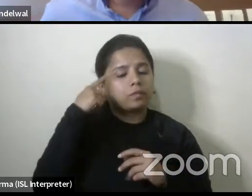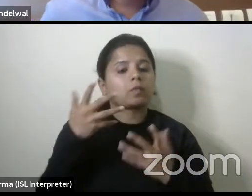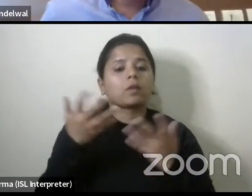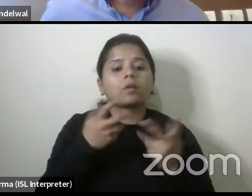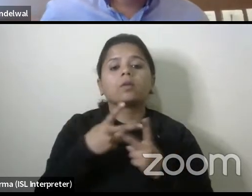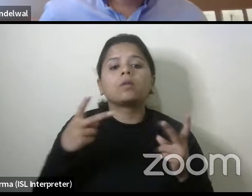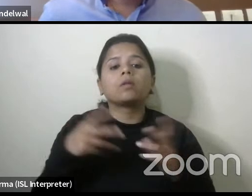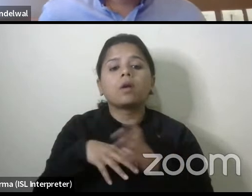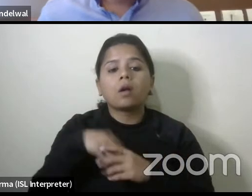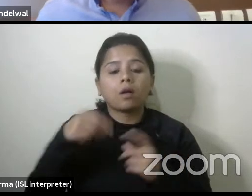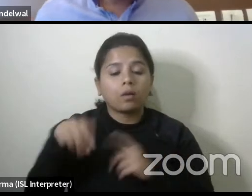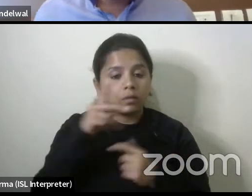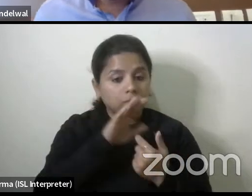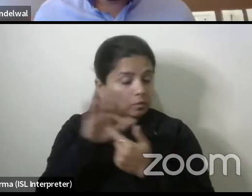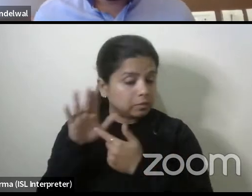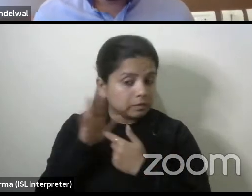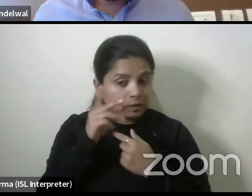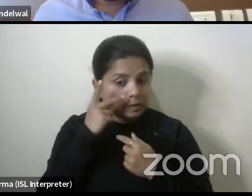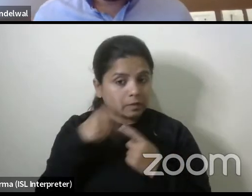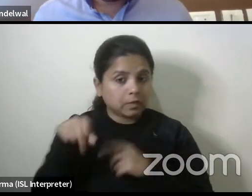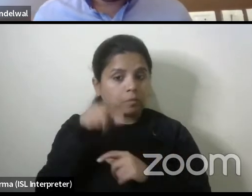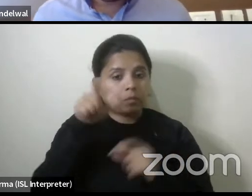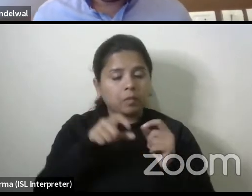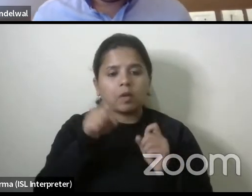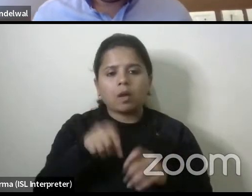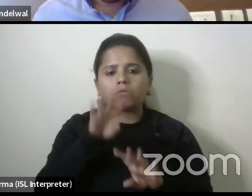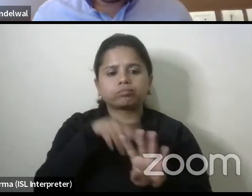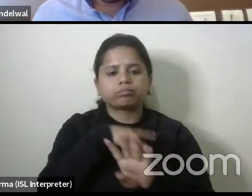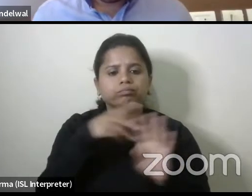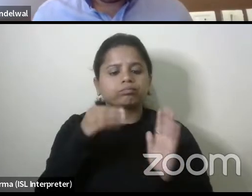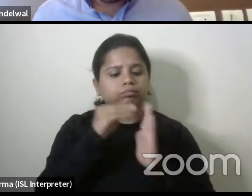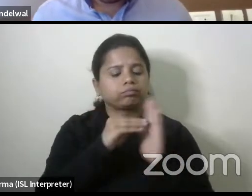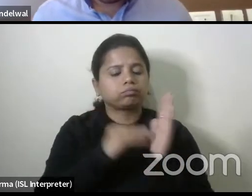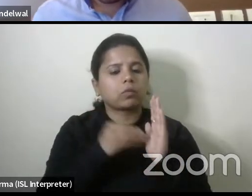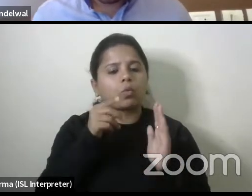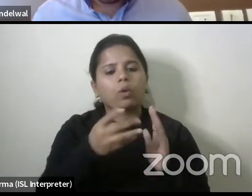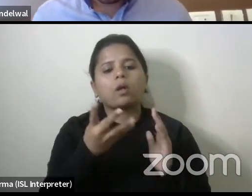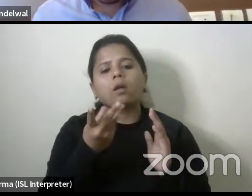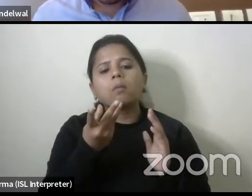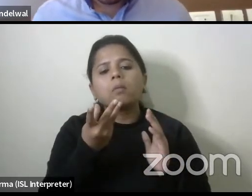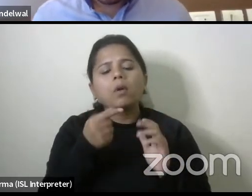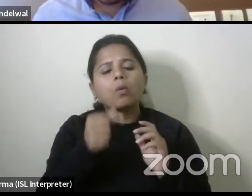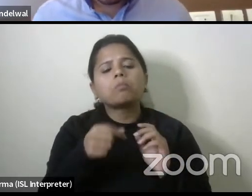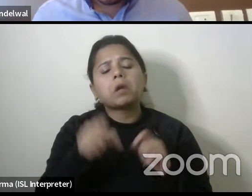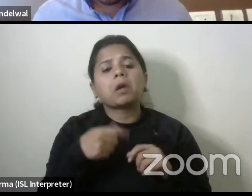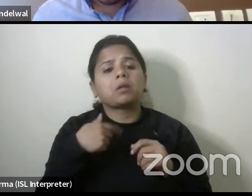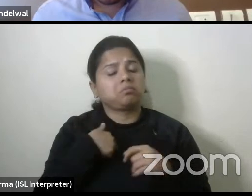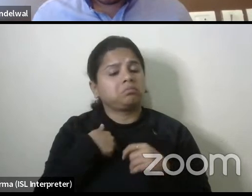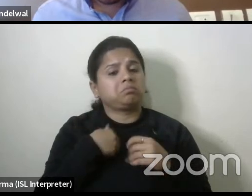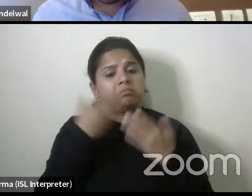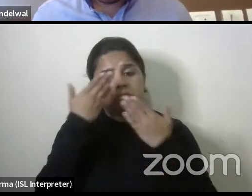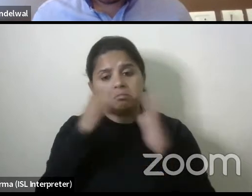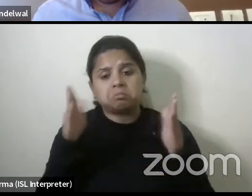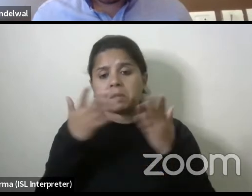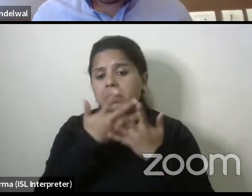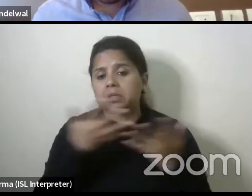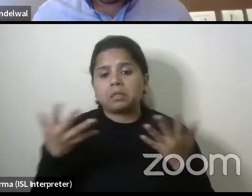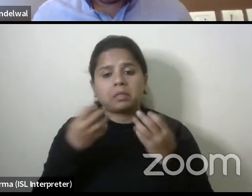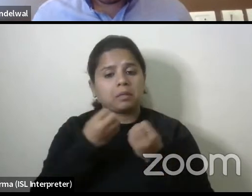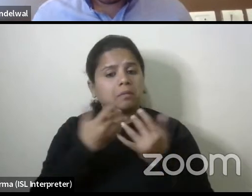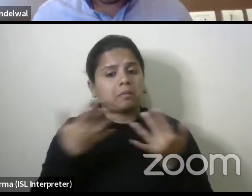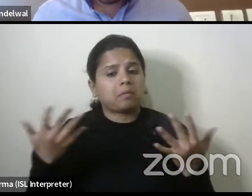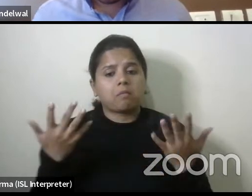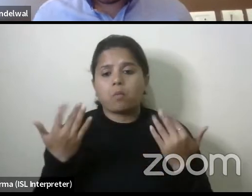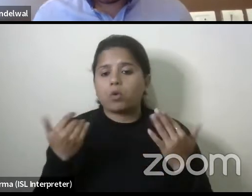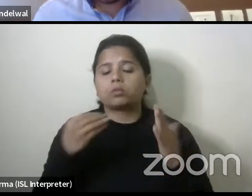to be adopted uh in the schedule of rates so we have we can have a wide range of uh products wide range of items